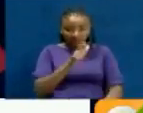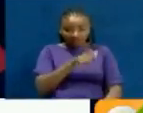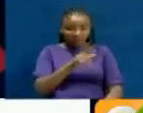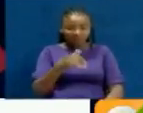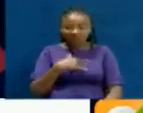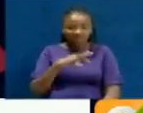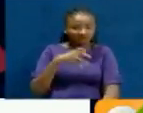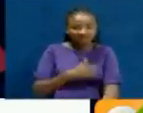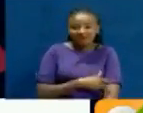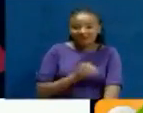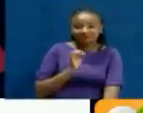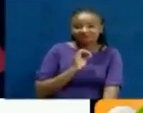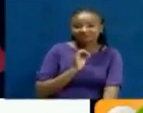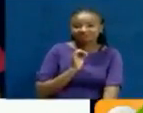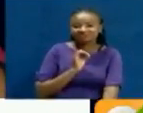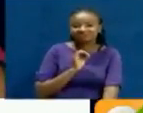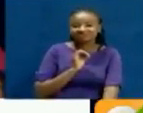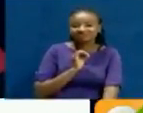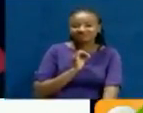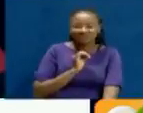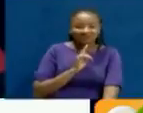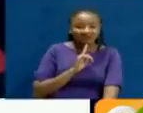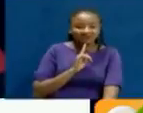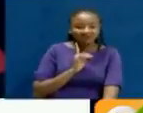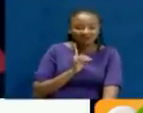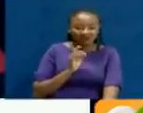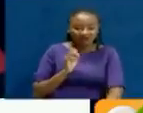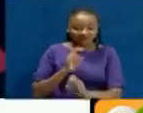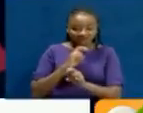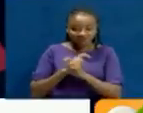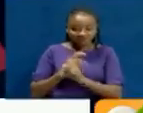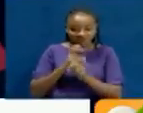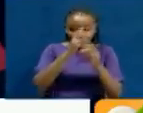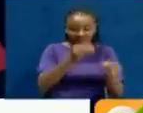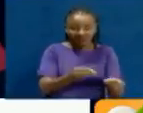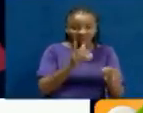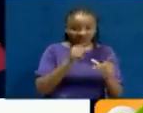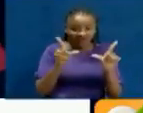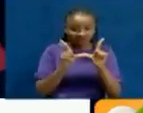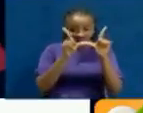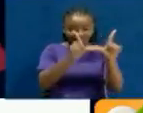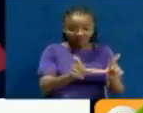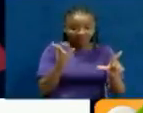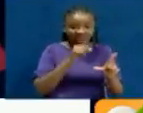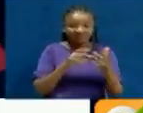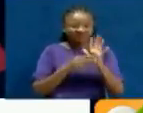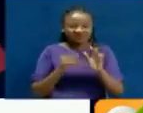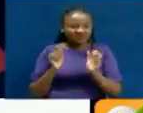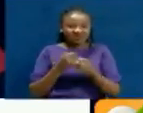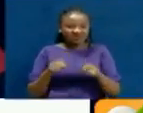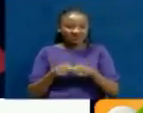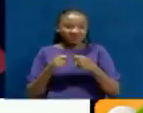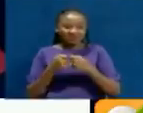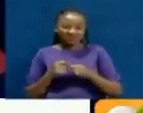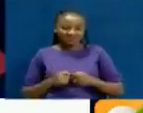powerless. As long as by that time he has transferred ownership of the units, he is powerless to misuse the